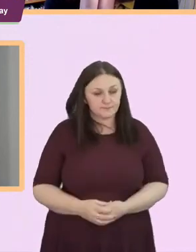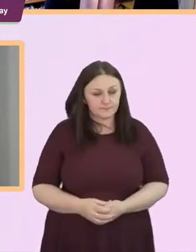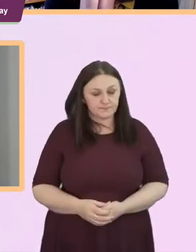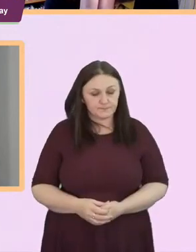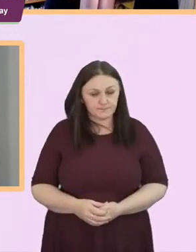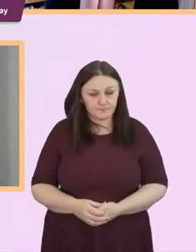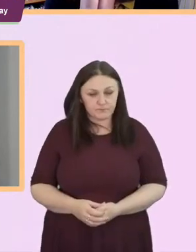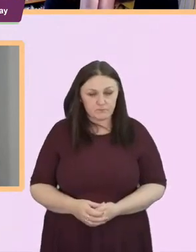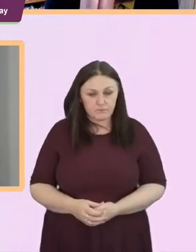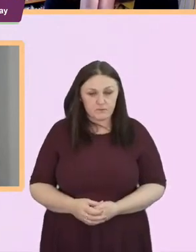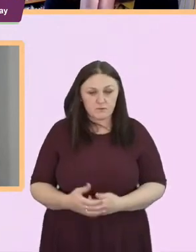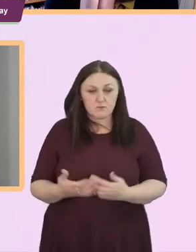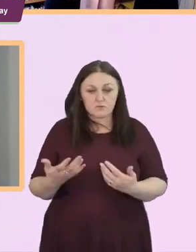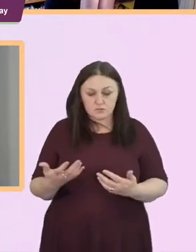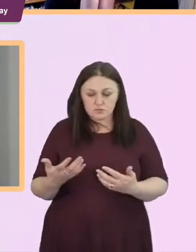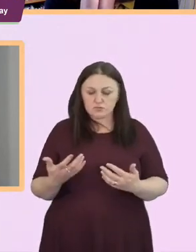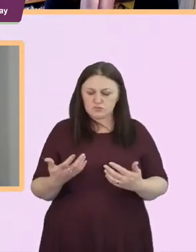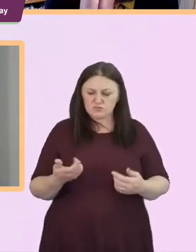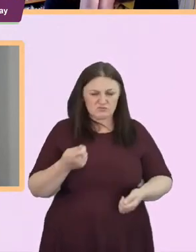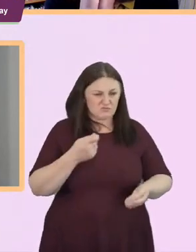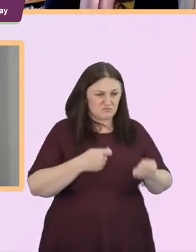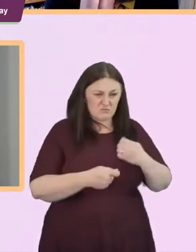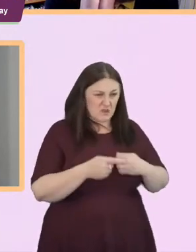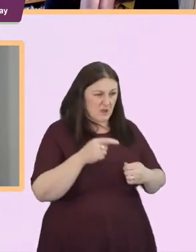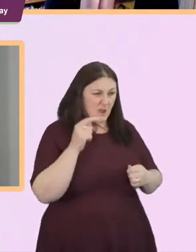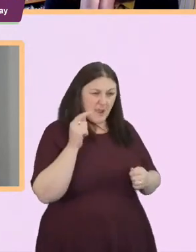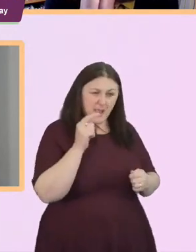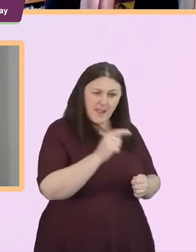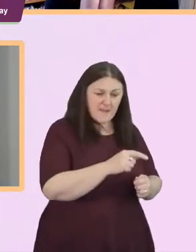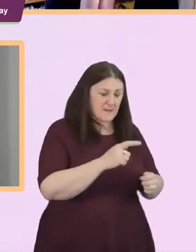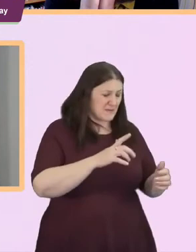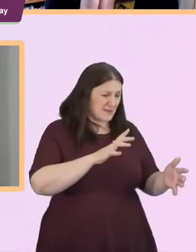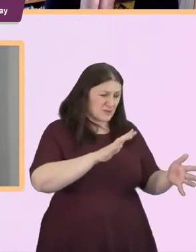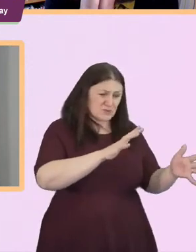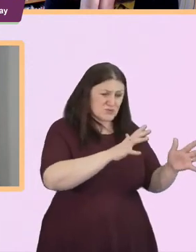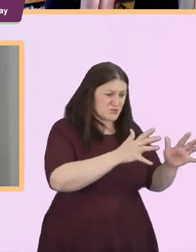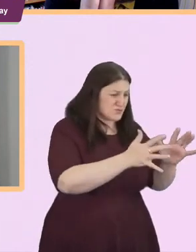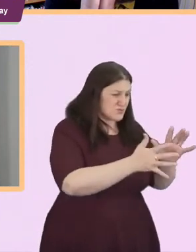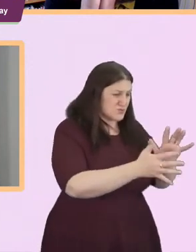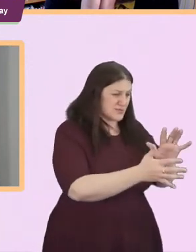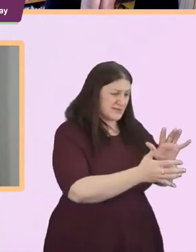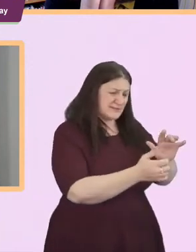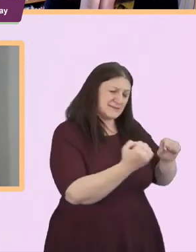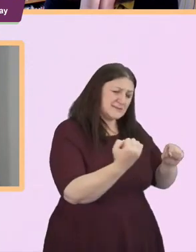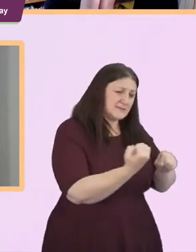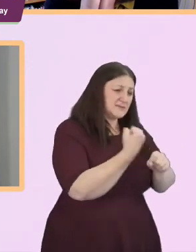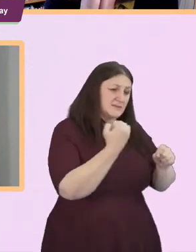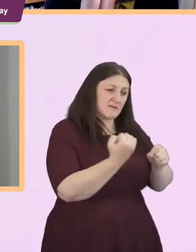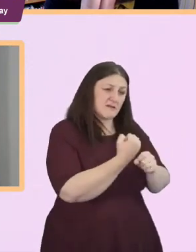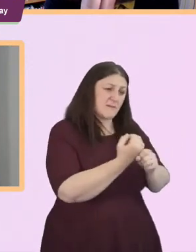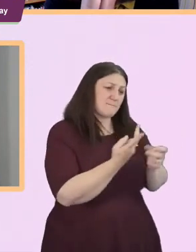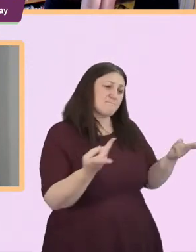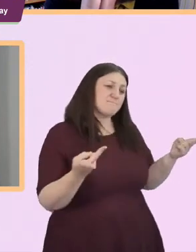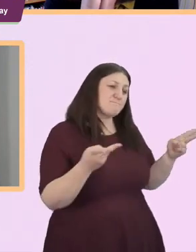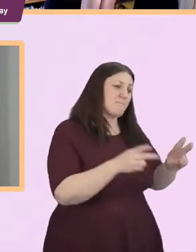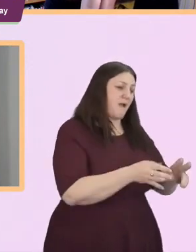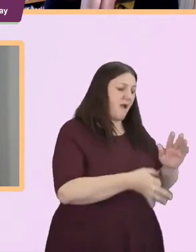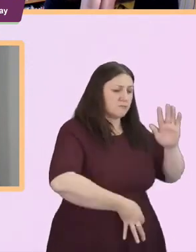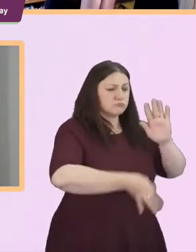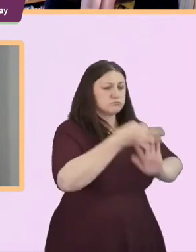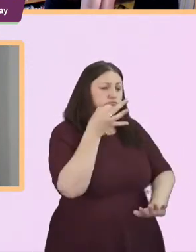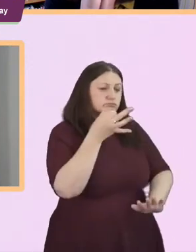stopping the negative flow and bringing things back to a positive flow for humanity's